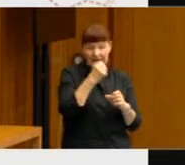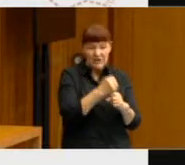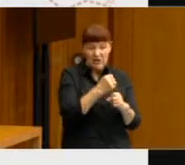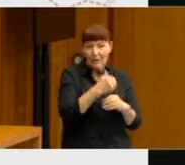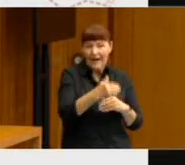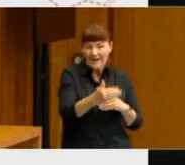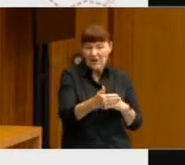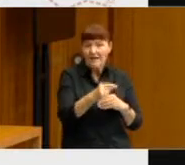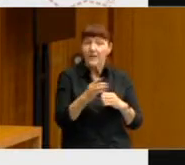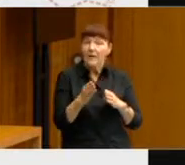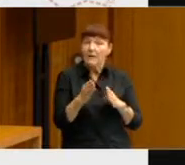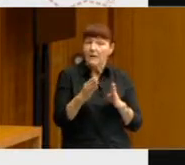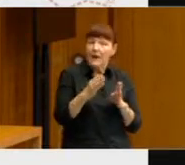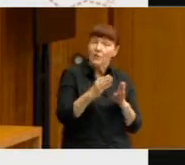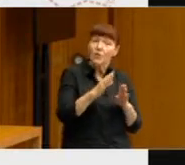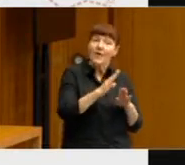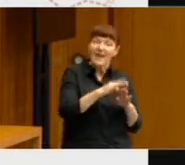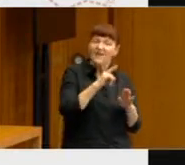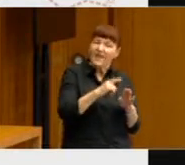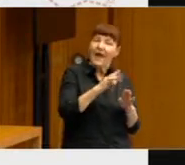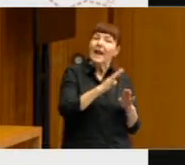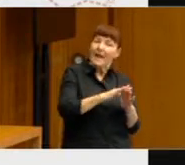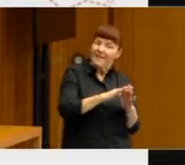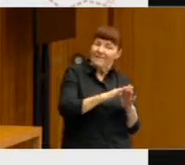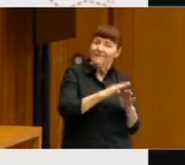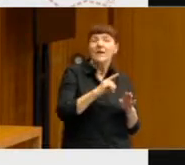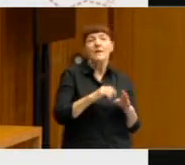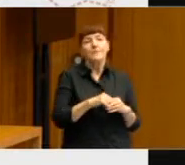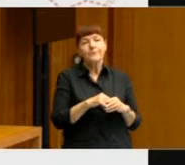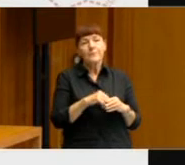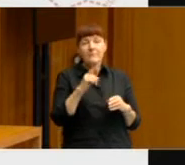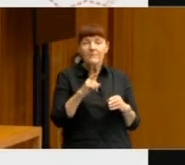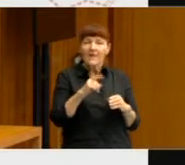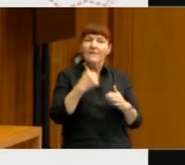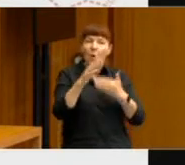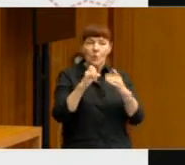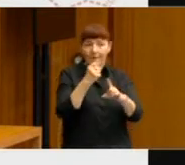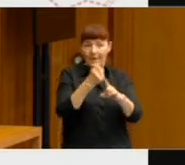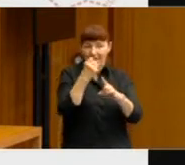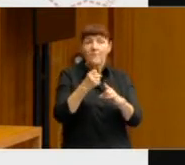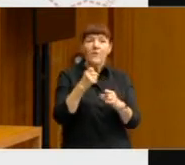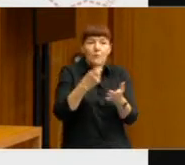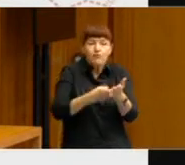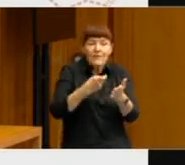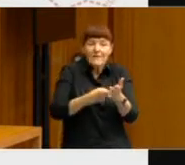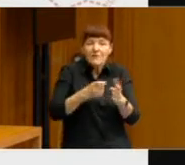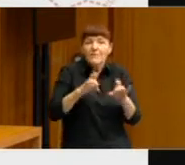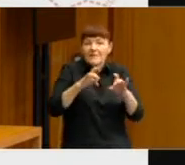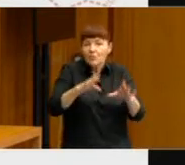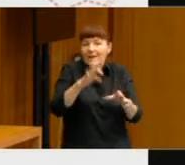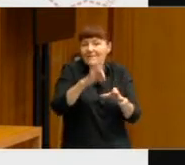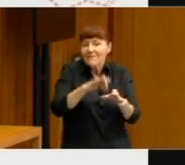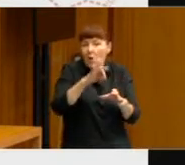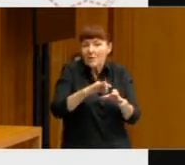with, this has potential long-term ramifications for the preferences of Australian voters as